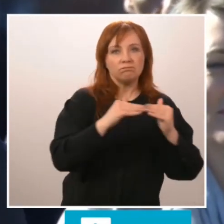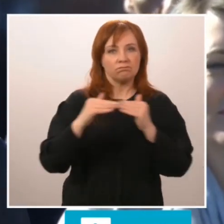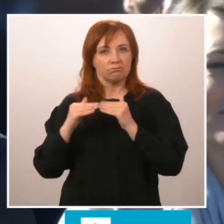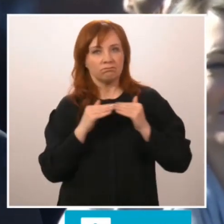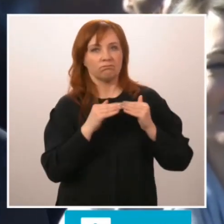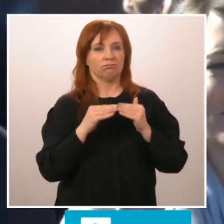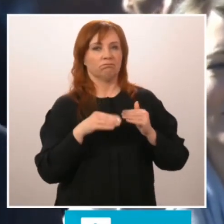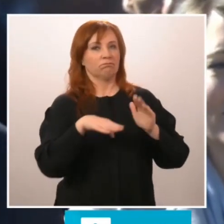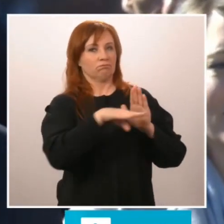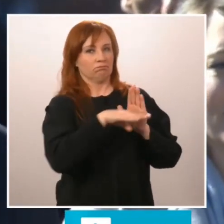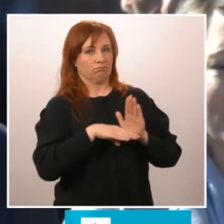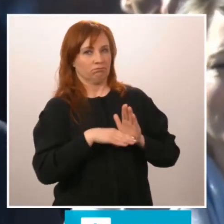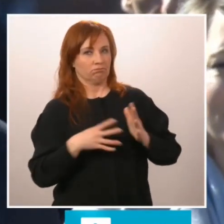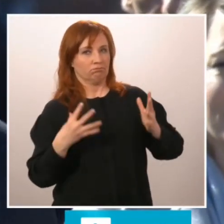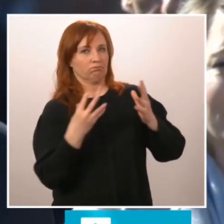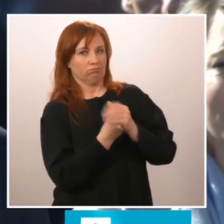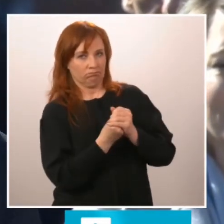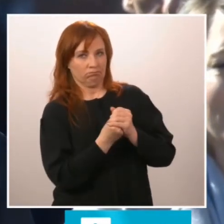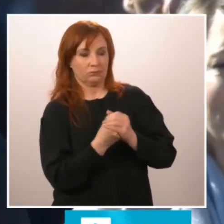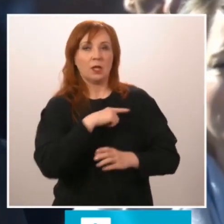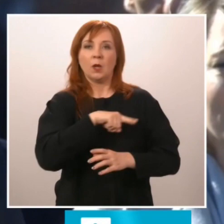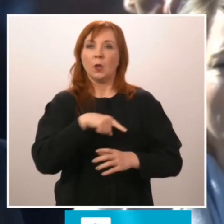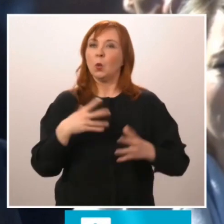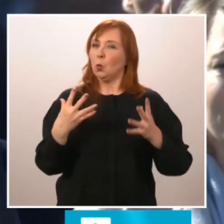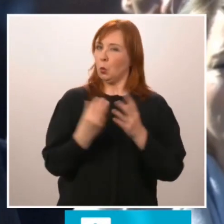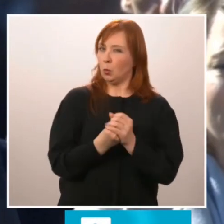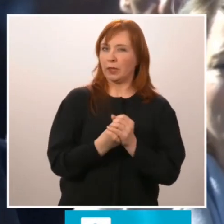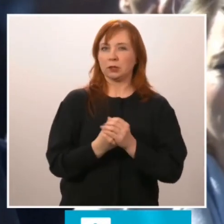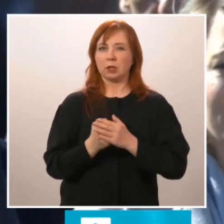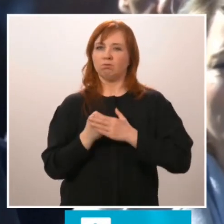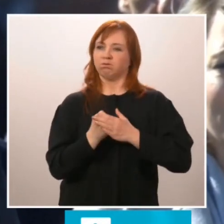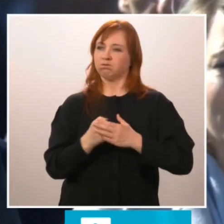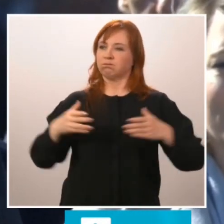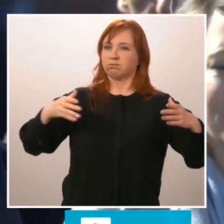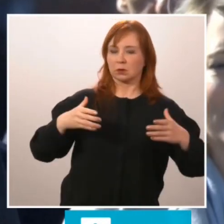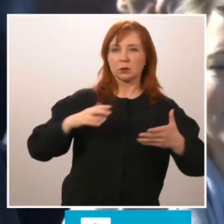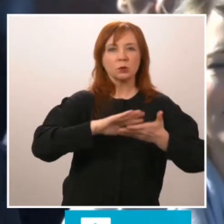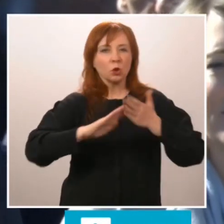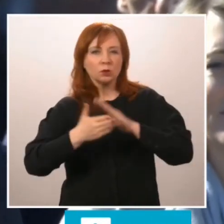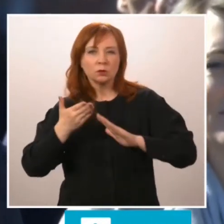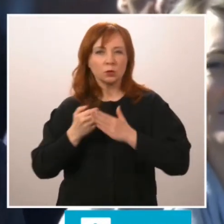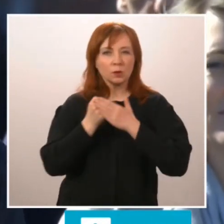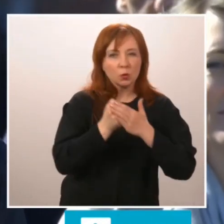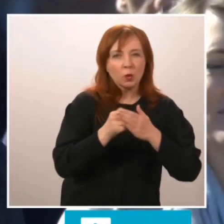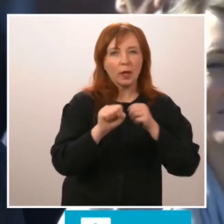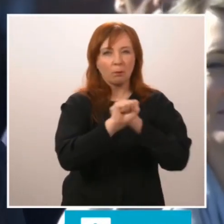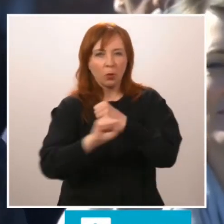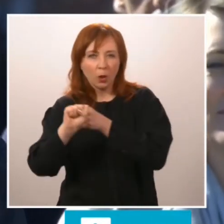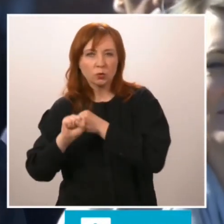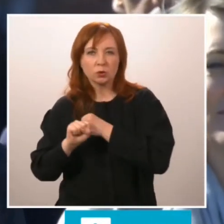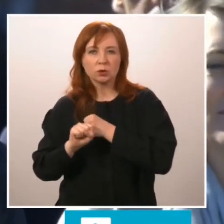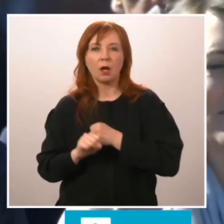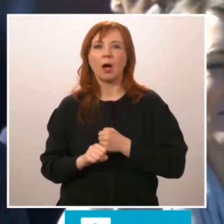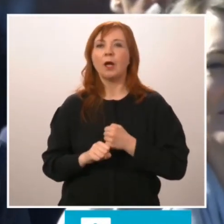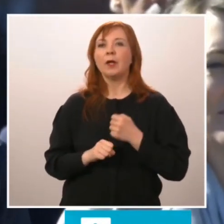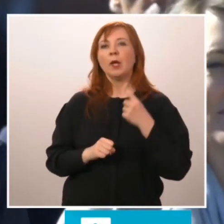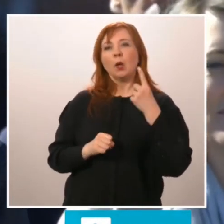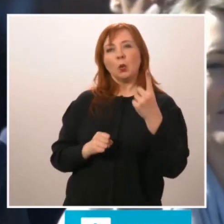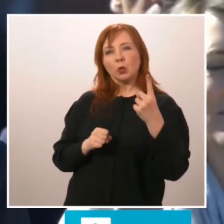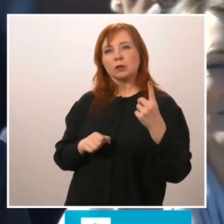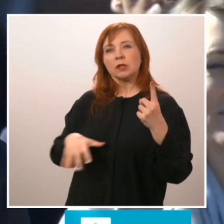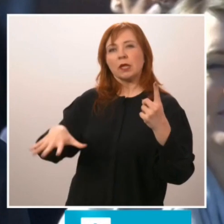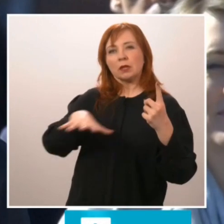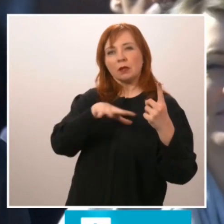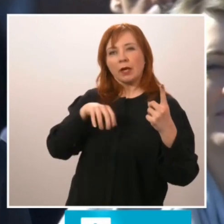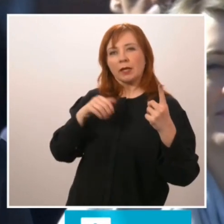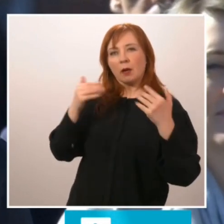We stand together, we protect and defend each other, all for one and one for all.